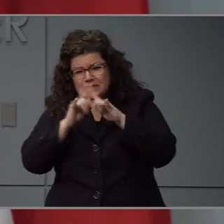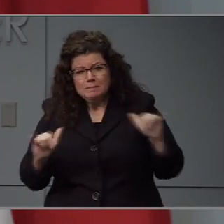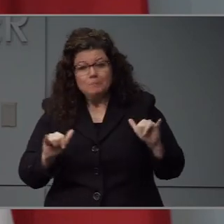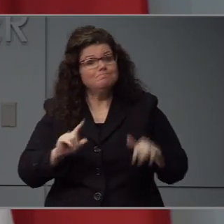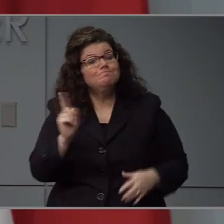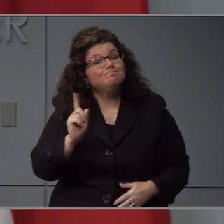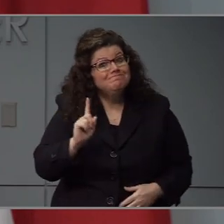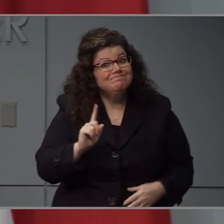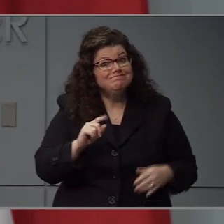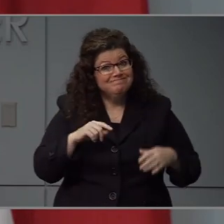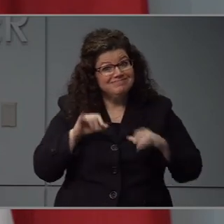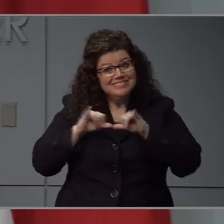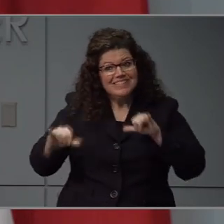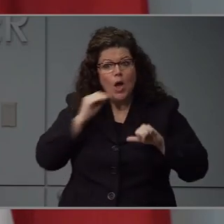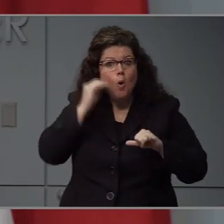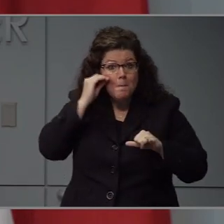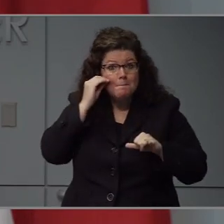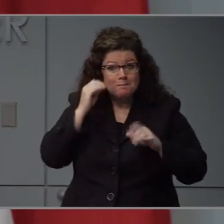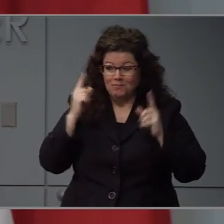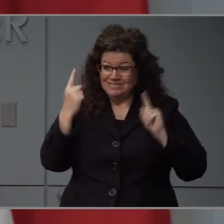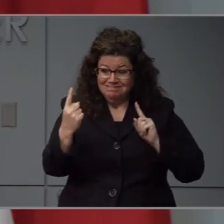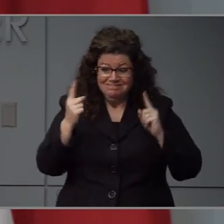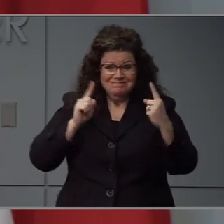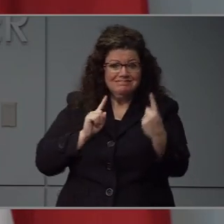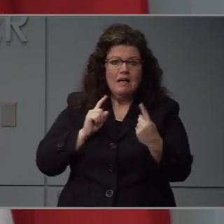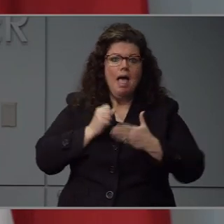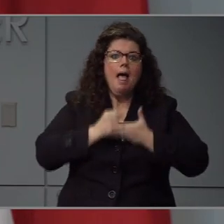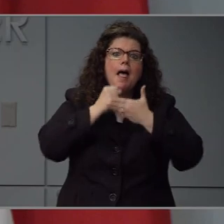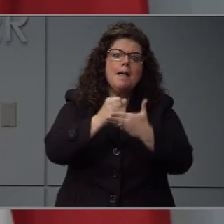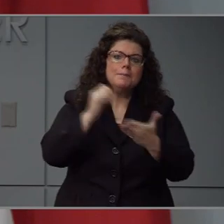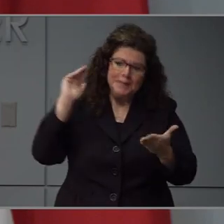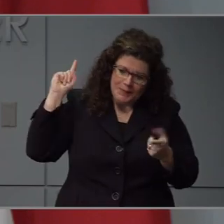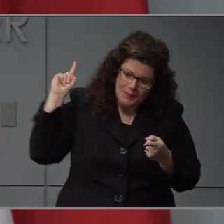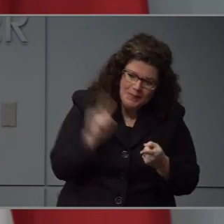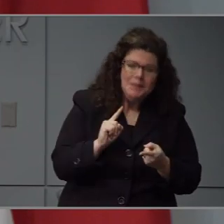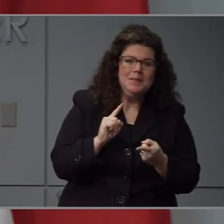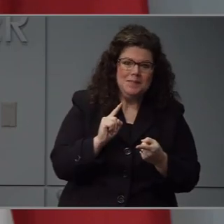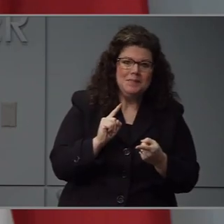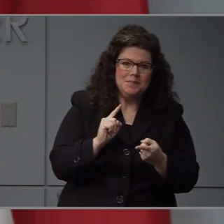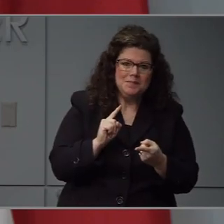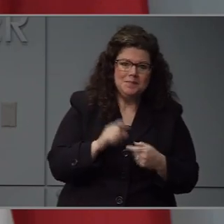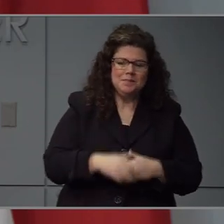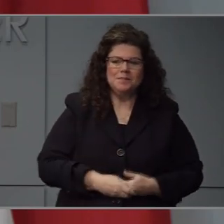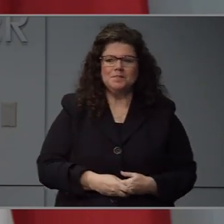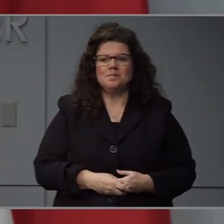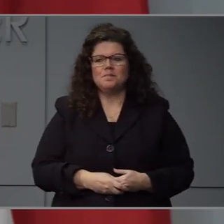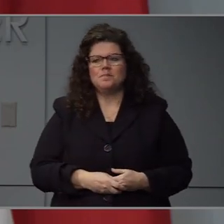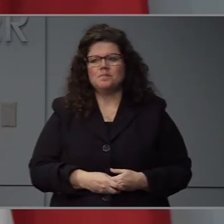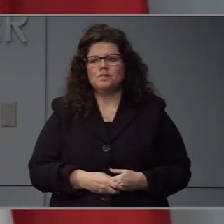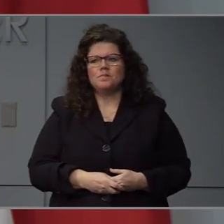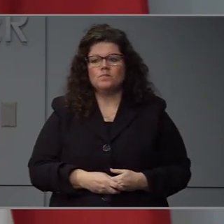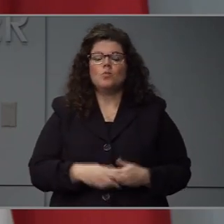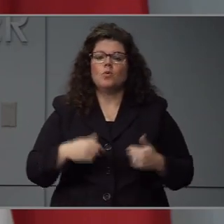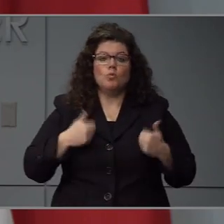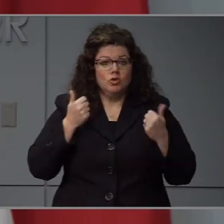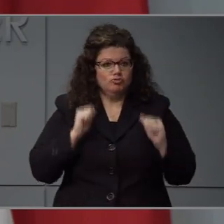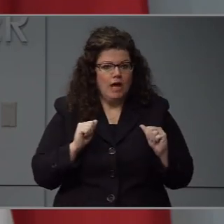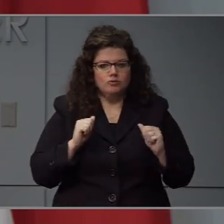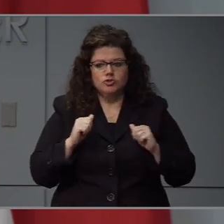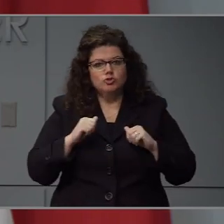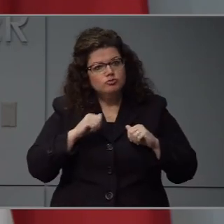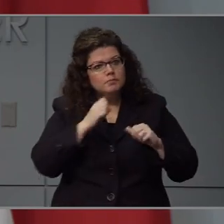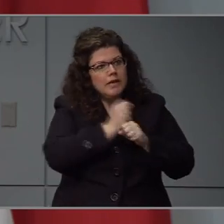work together to slow that spread of the virus, we're working aggressively as well to increase our capacity of our medical system.